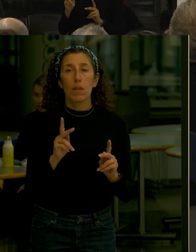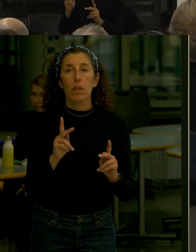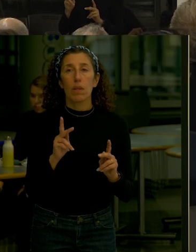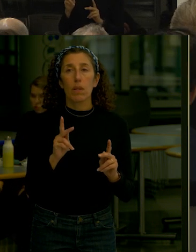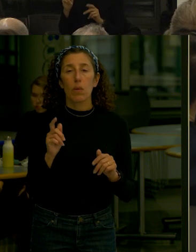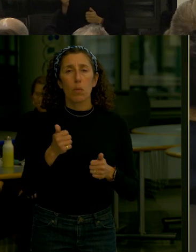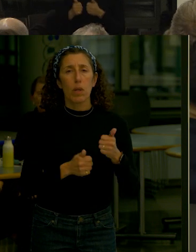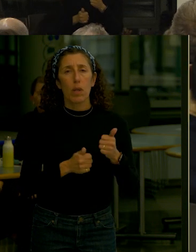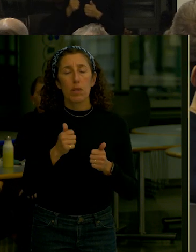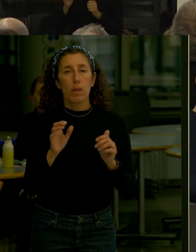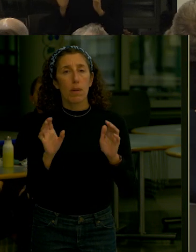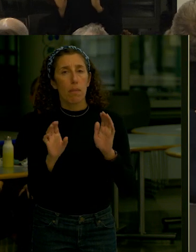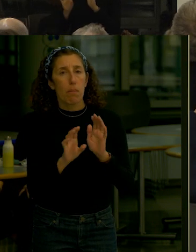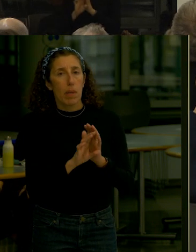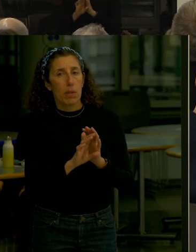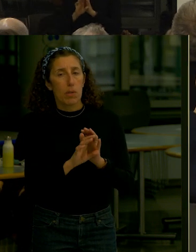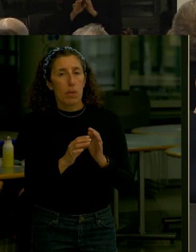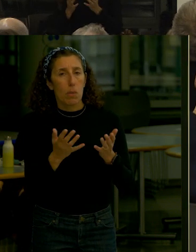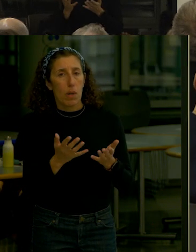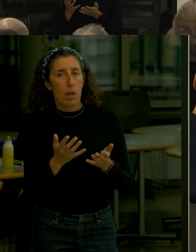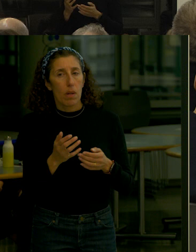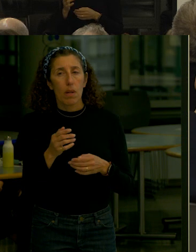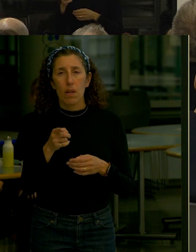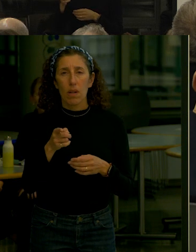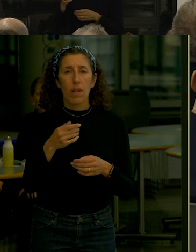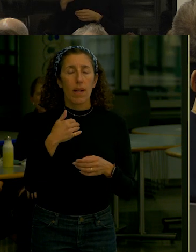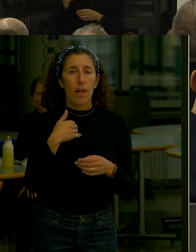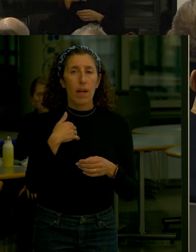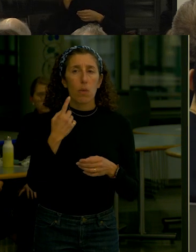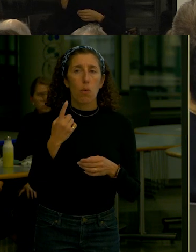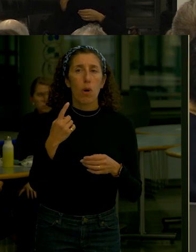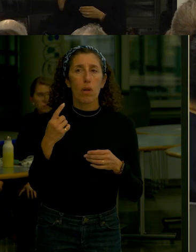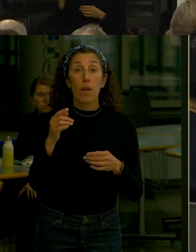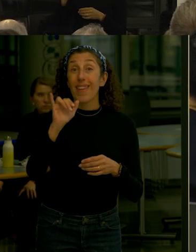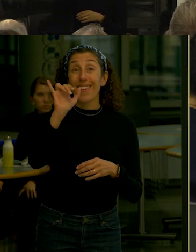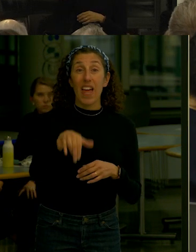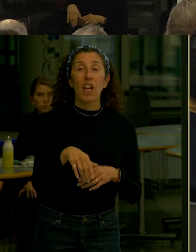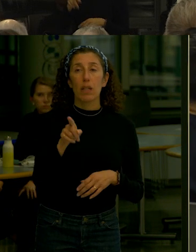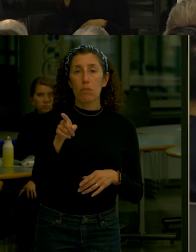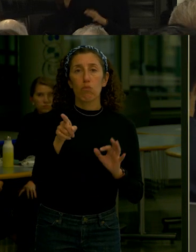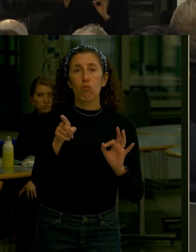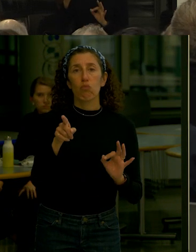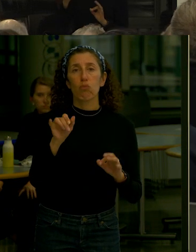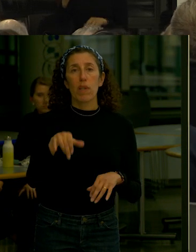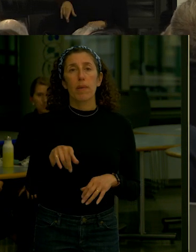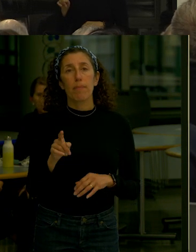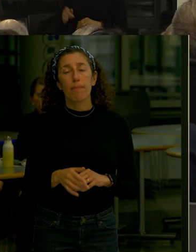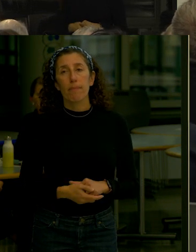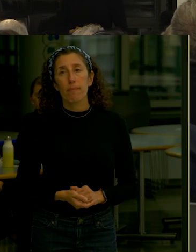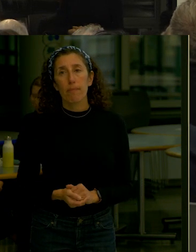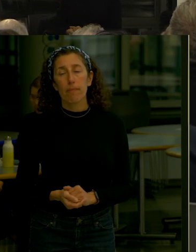which one are you looking to particularly talk about? was one view particular from street yeah this one coming up that one yeah